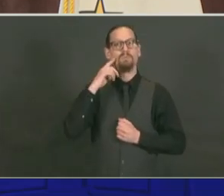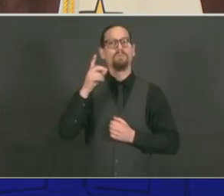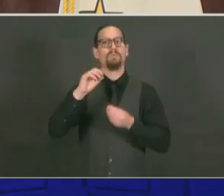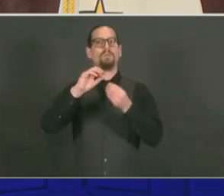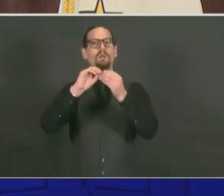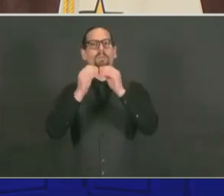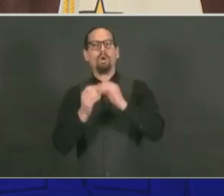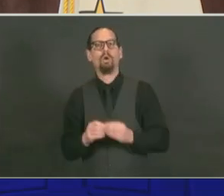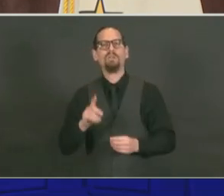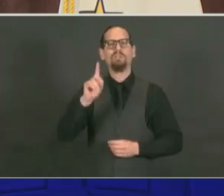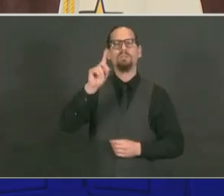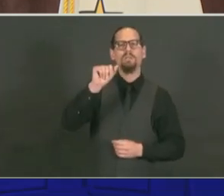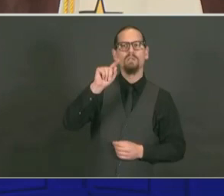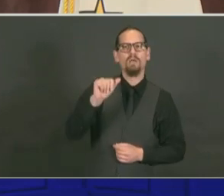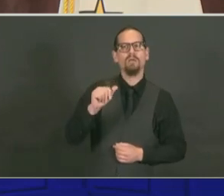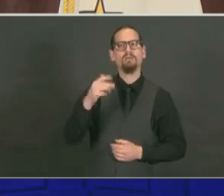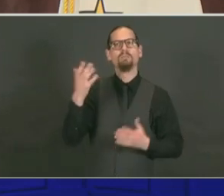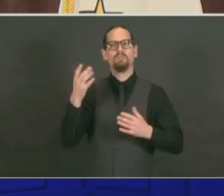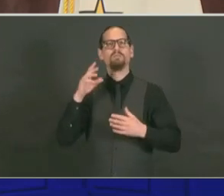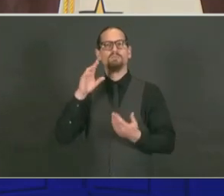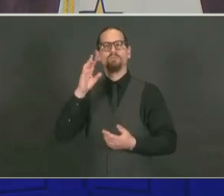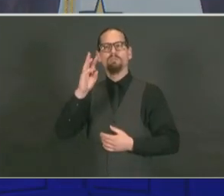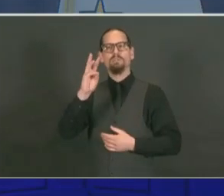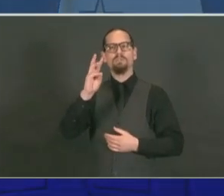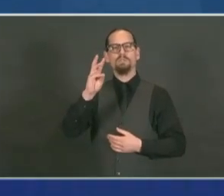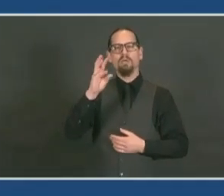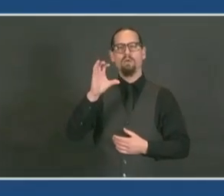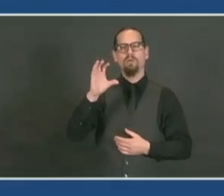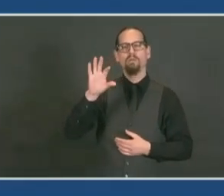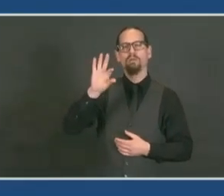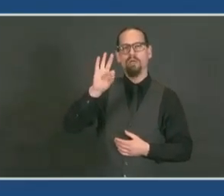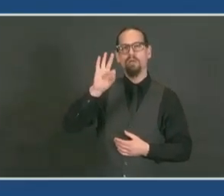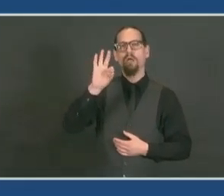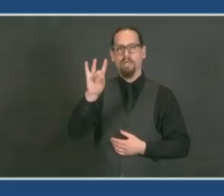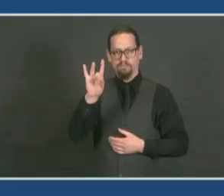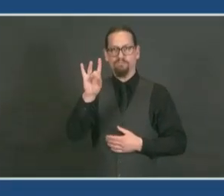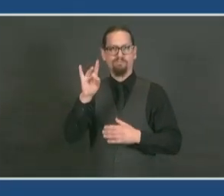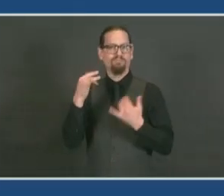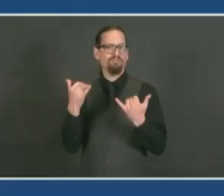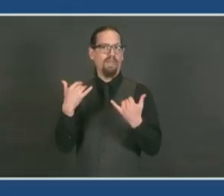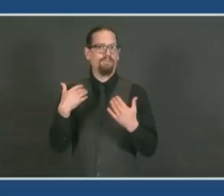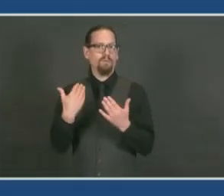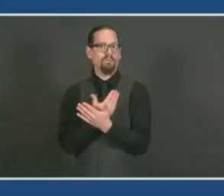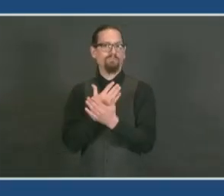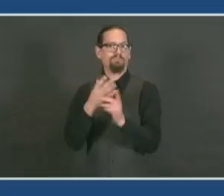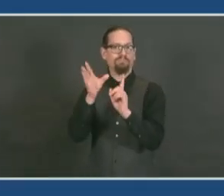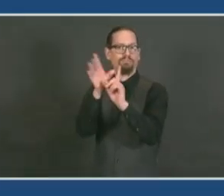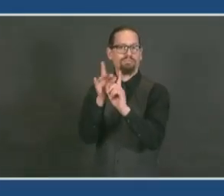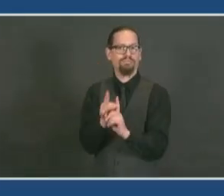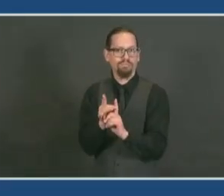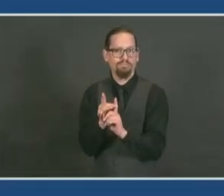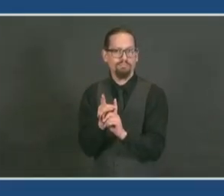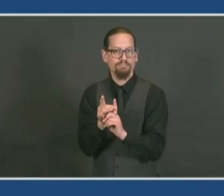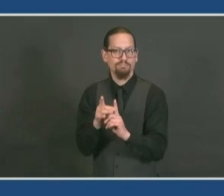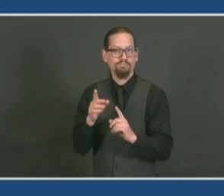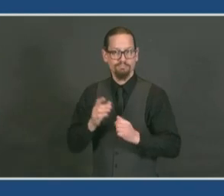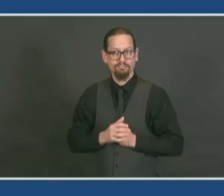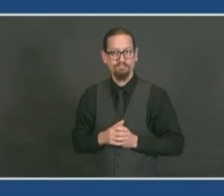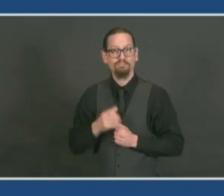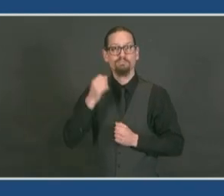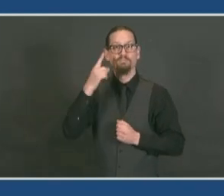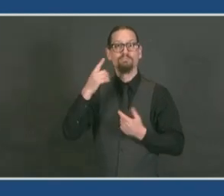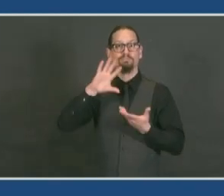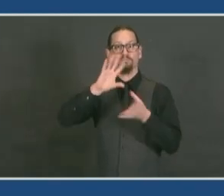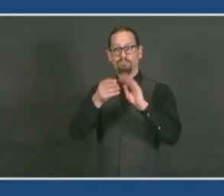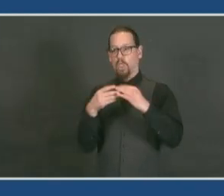,079 tests. That's a percent positivity for yesterday of 3